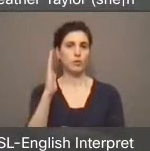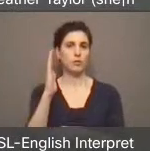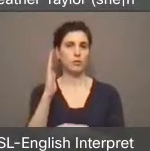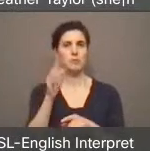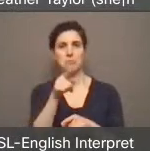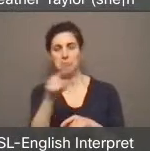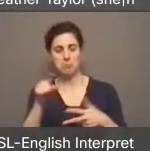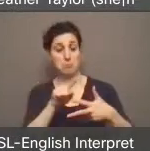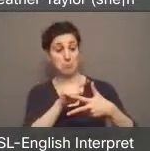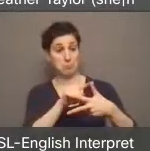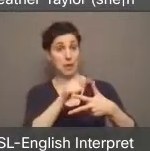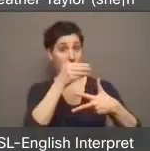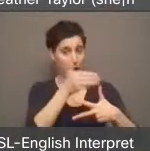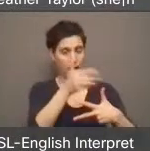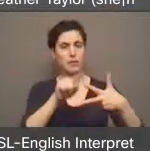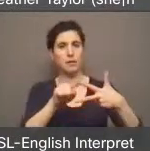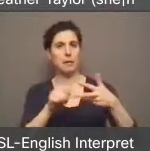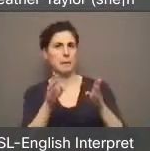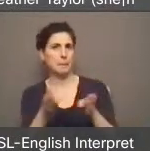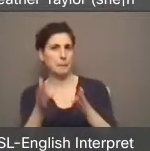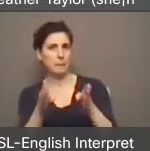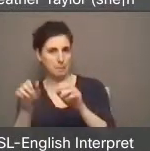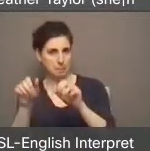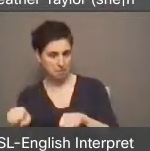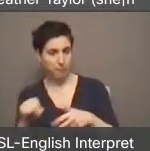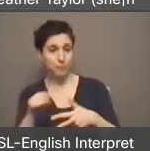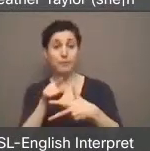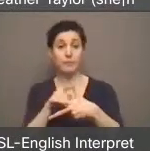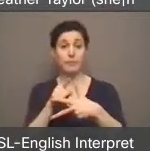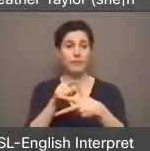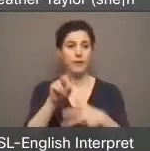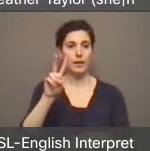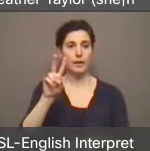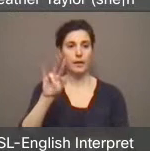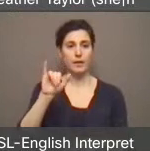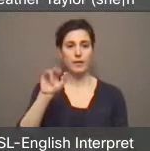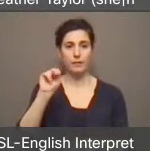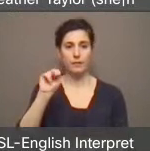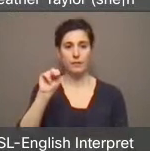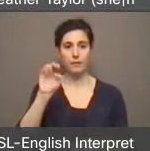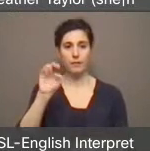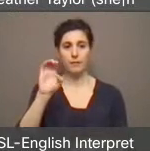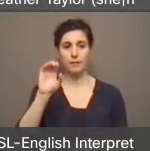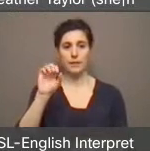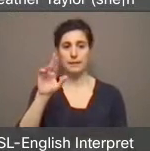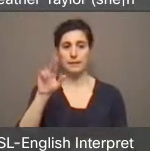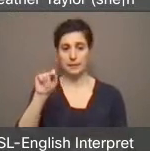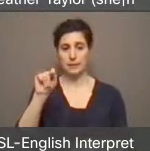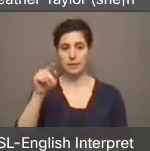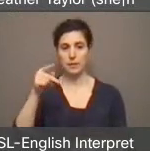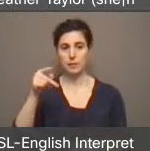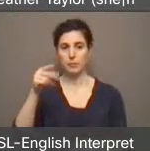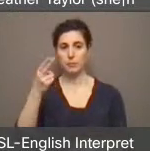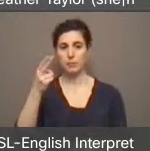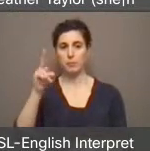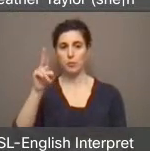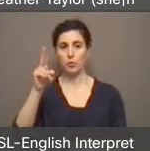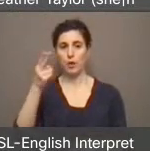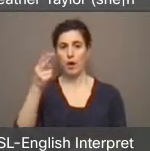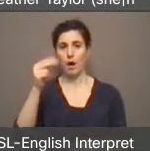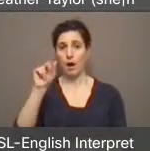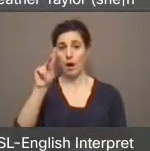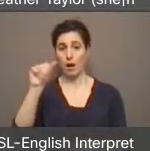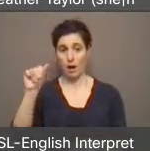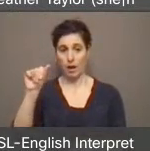are in the order. First speaker tonight is Vincent Pouhaka. After that, Tim Coker. And then